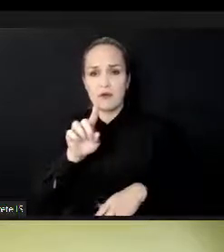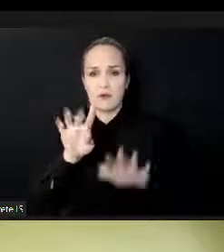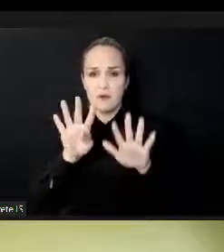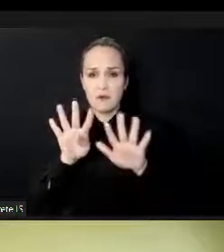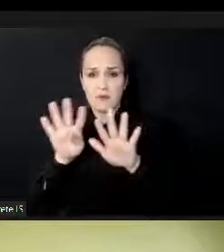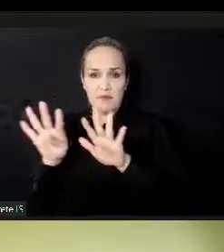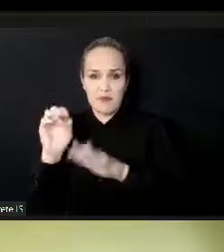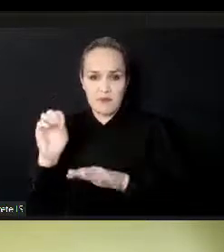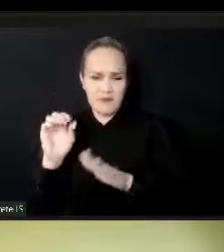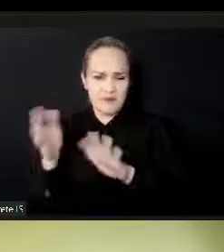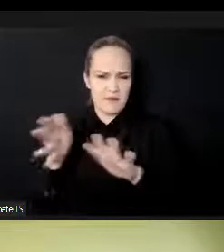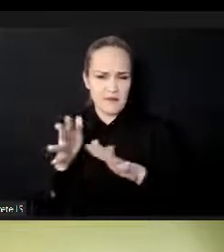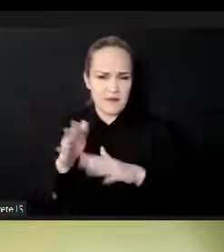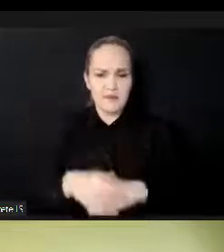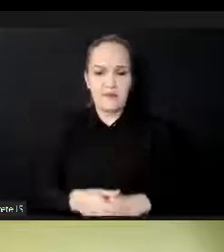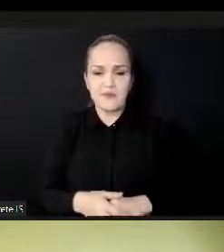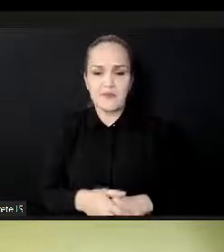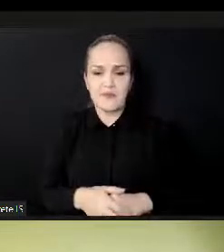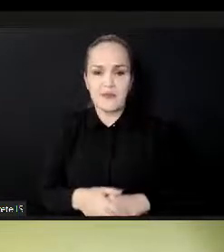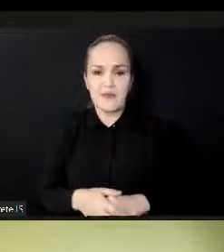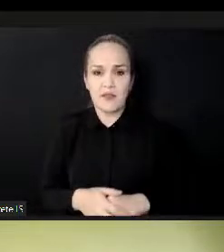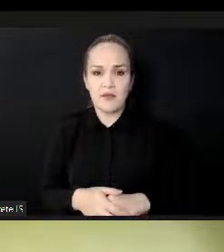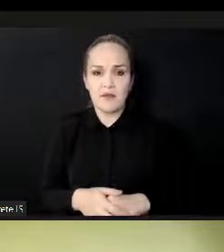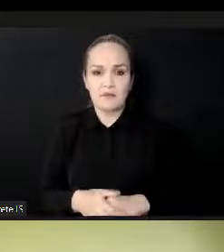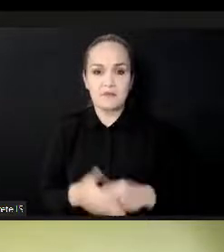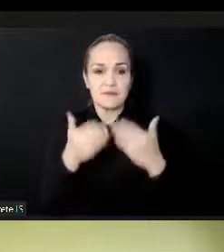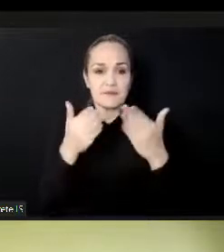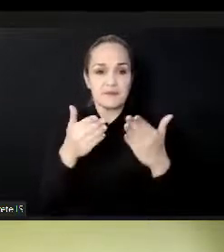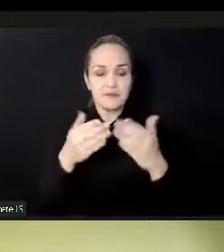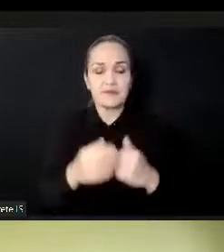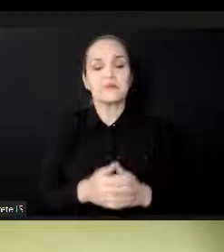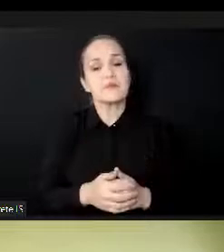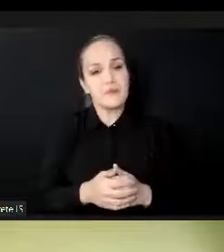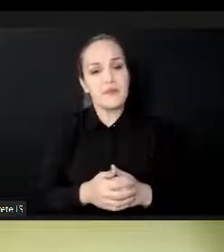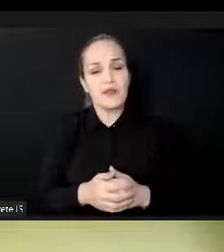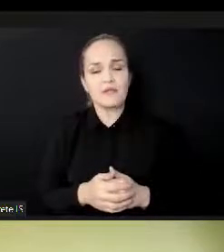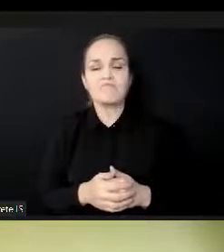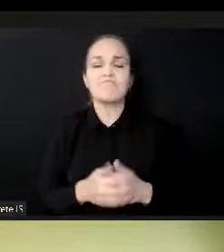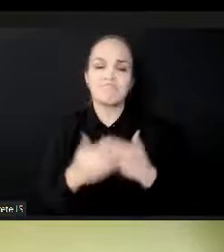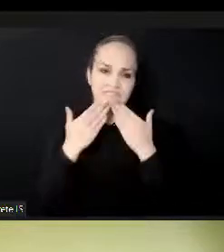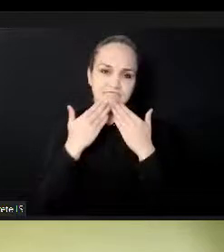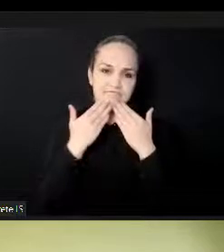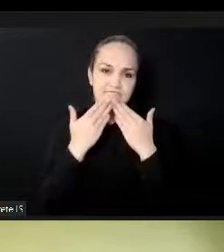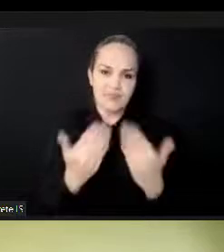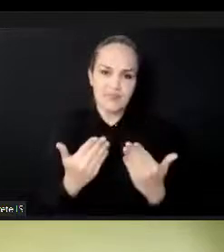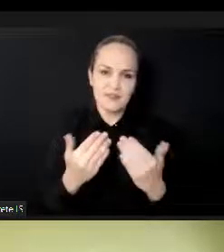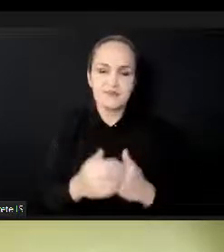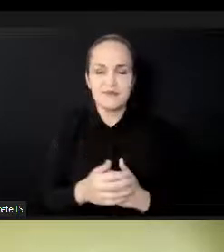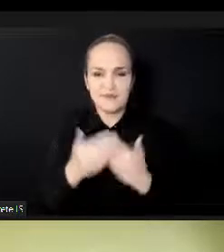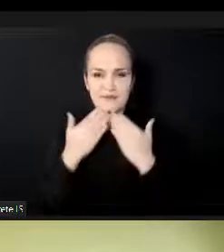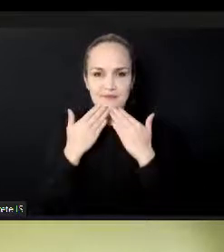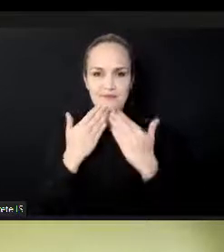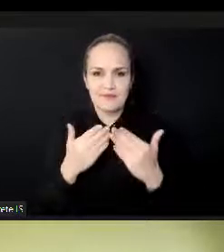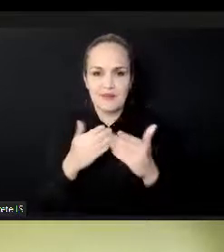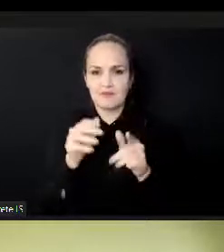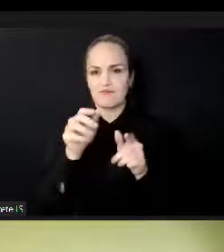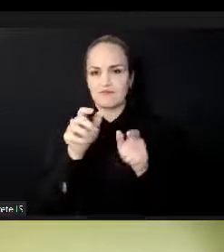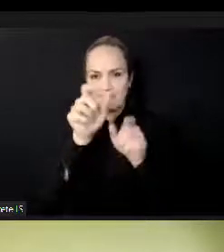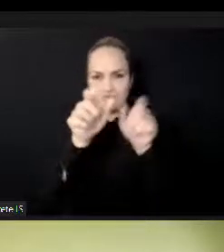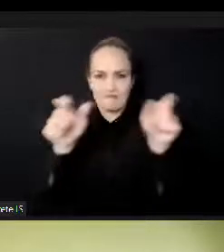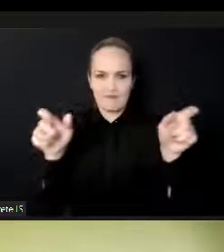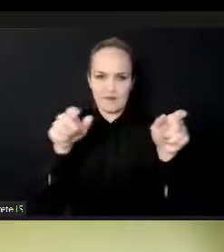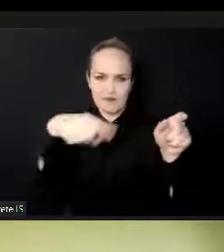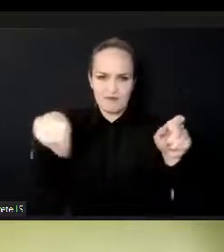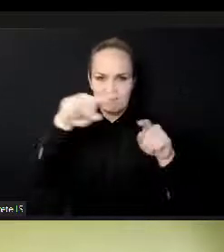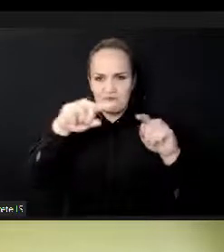Thank you. Good morning, everyone. And first of all, thank you to the organizers, UNIDO and UNTAP for this very